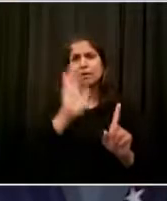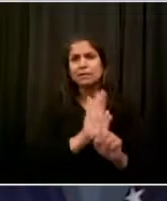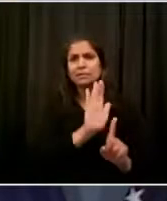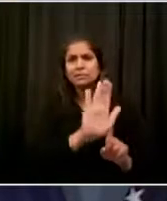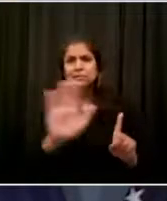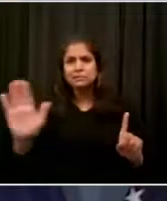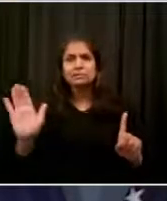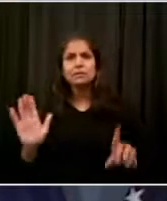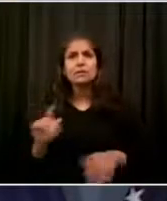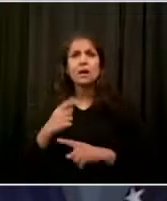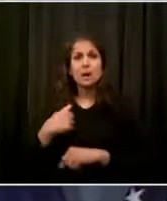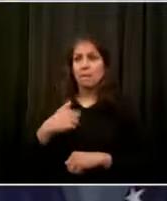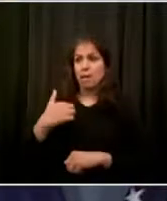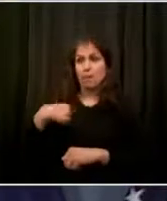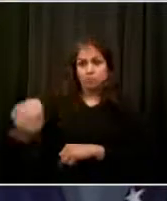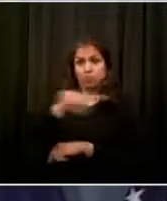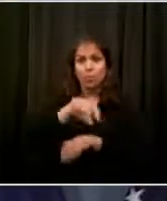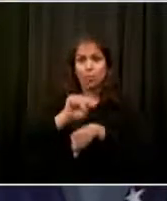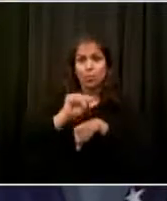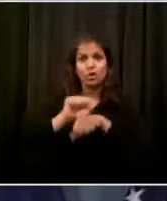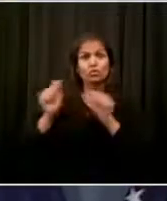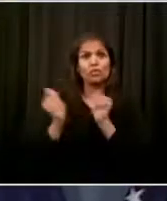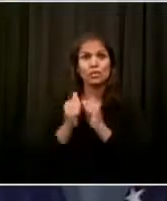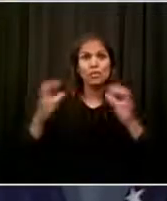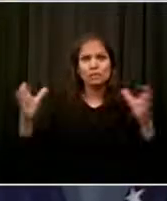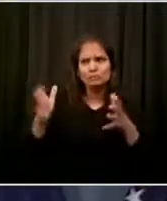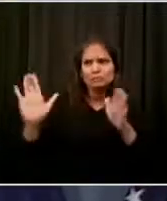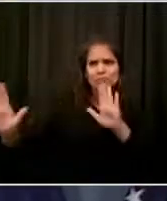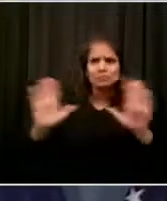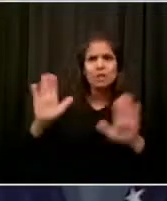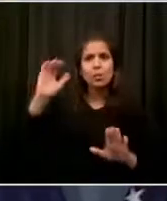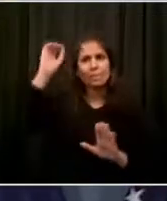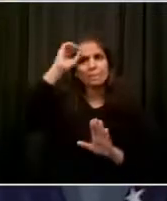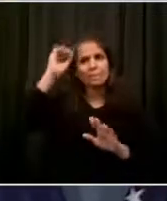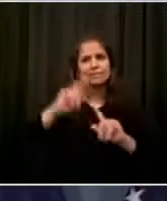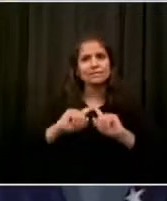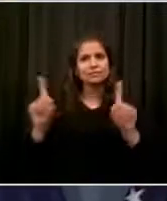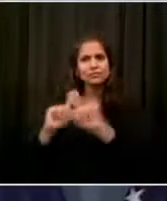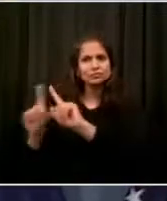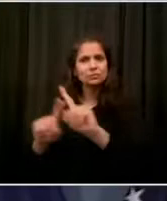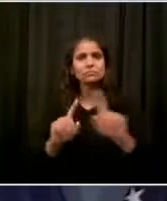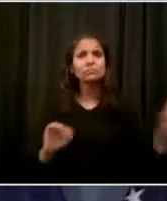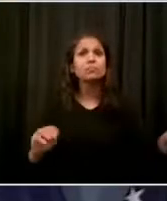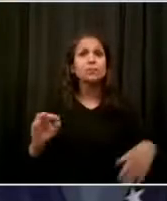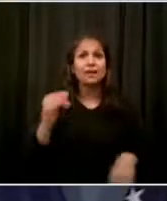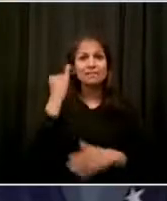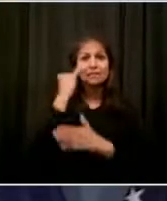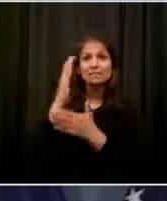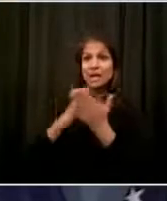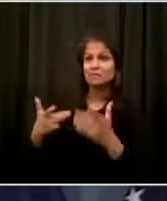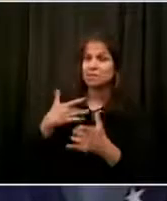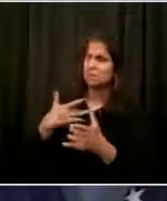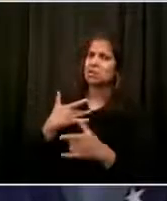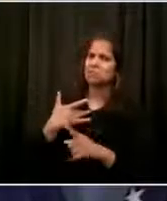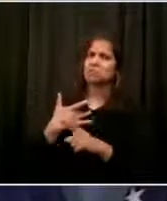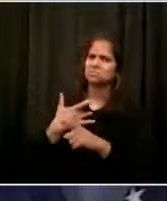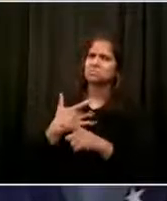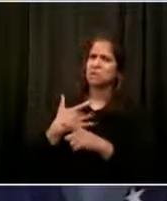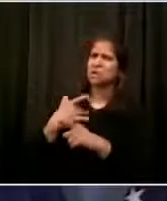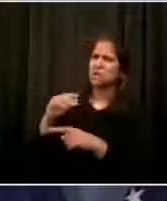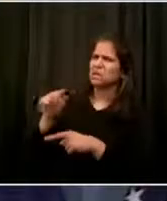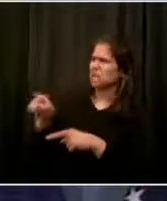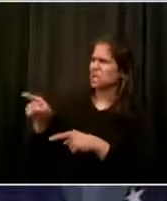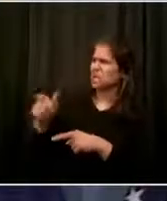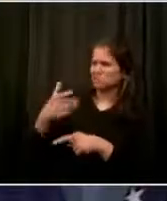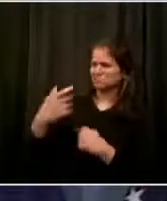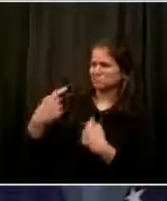If people don't want to work in this administration, I respect that. We're going to continue the work whether they choose to be a part